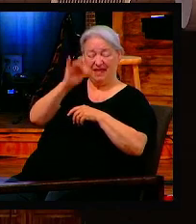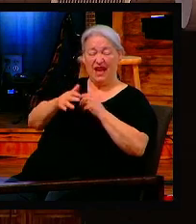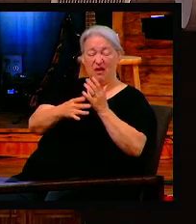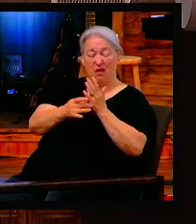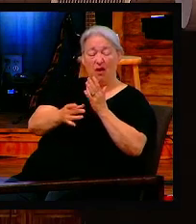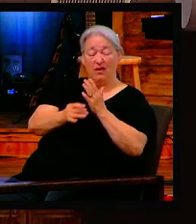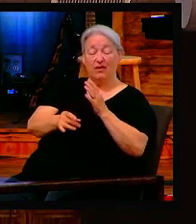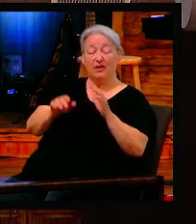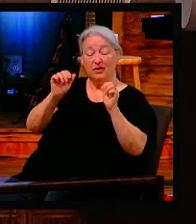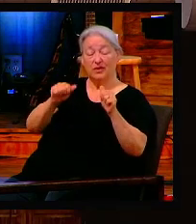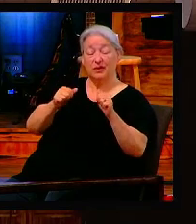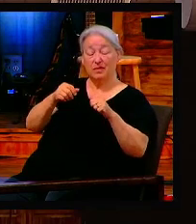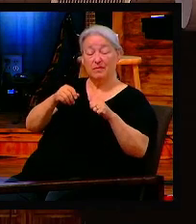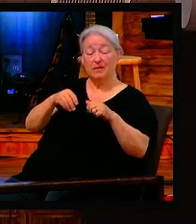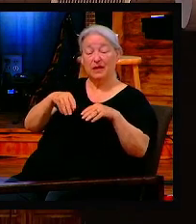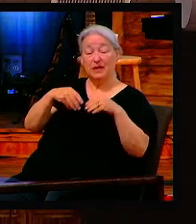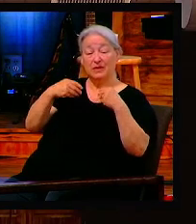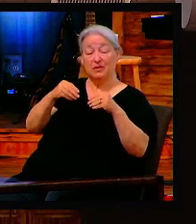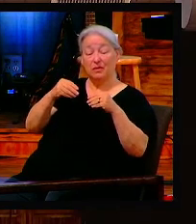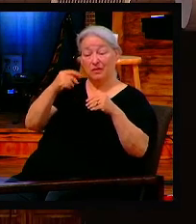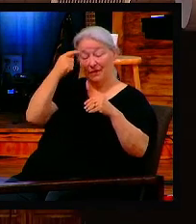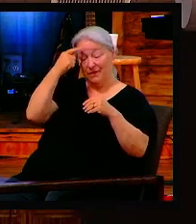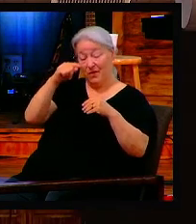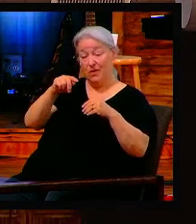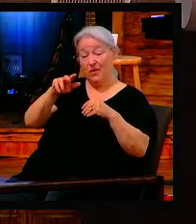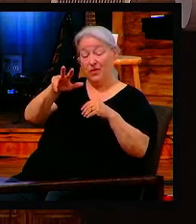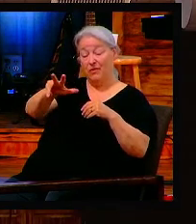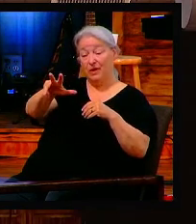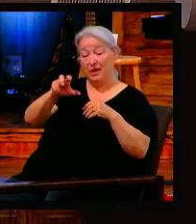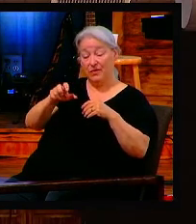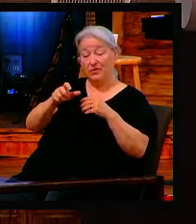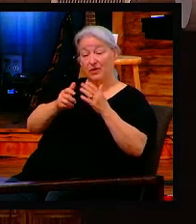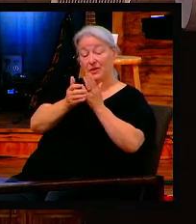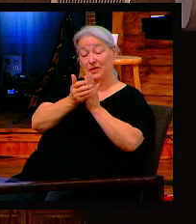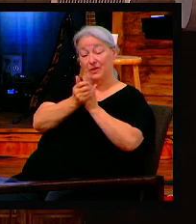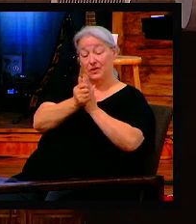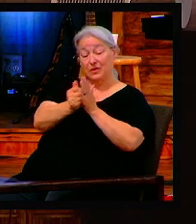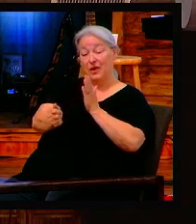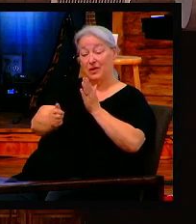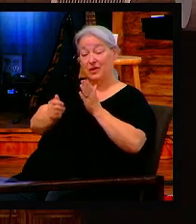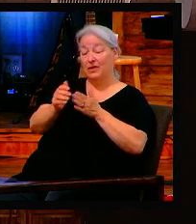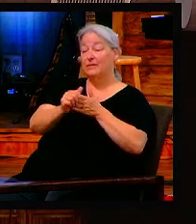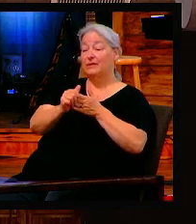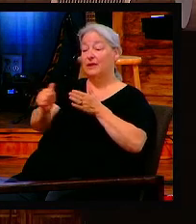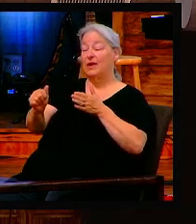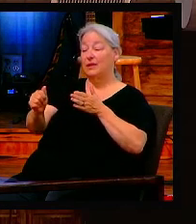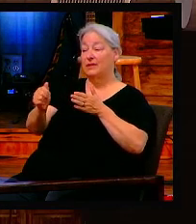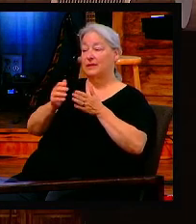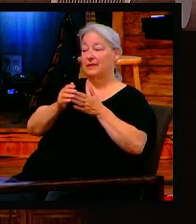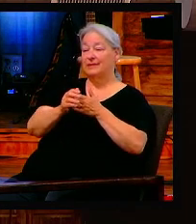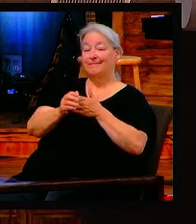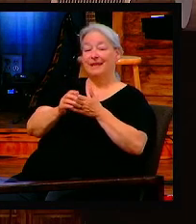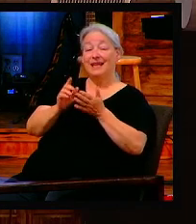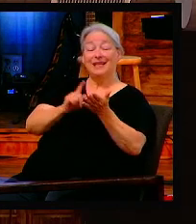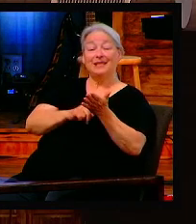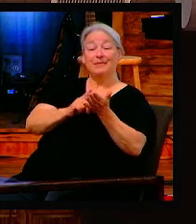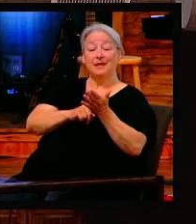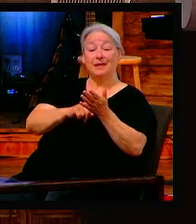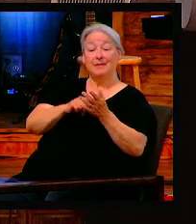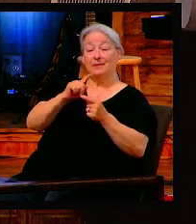and they criticized her sharply. Sometimes when you're criticized sharply, you're smack dab in the middle of God's will.